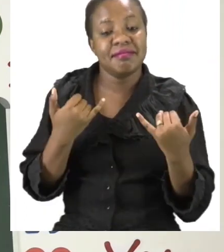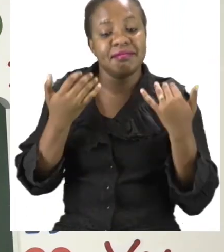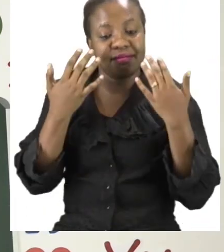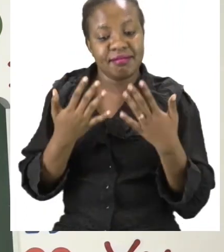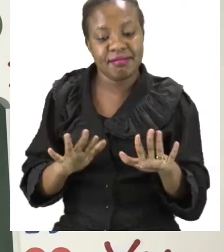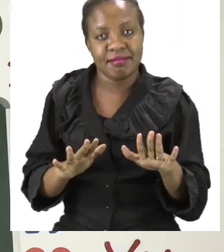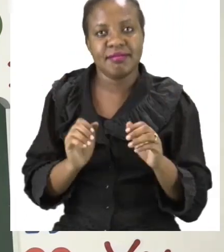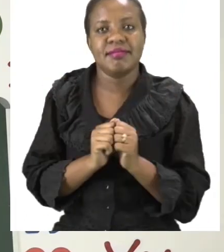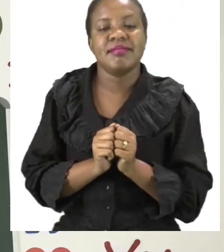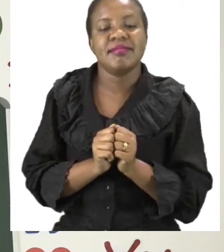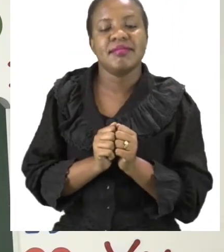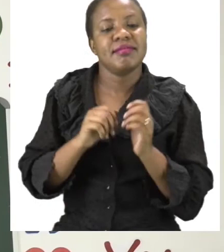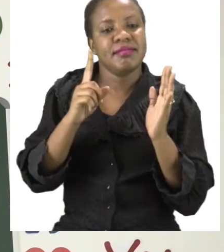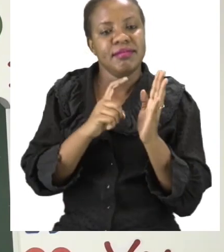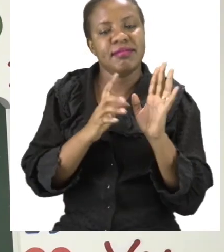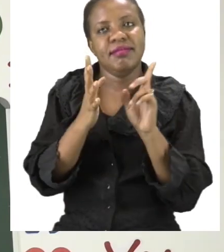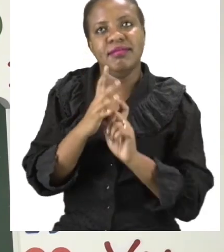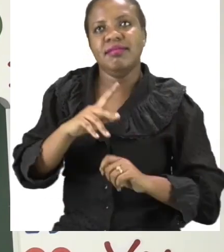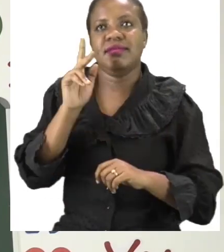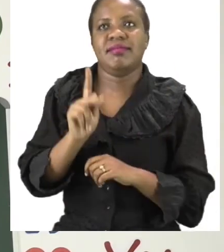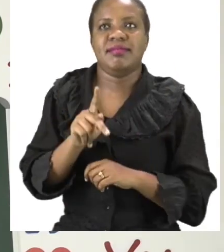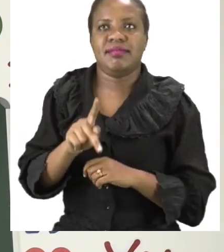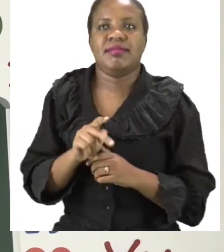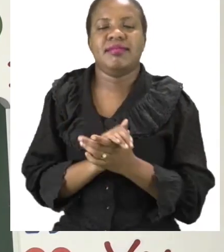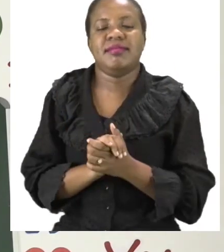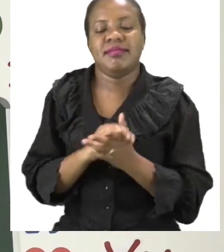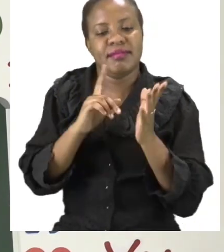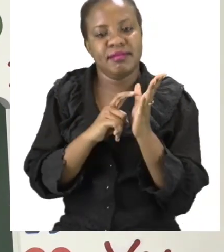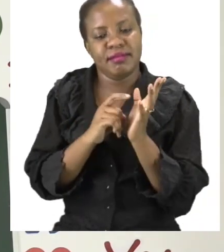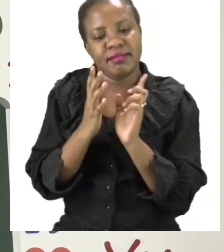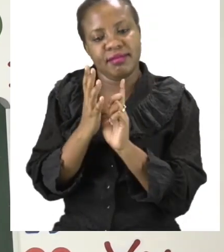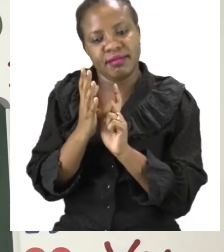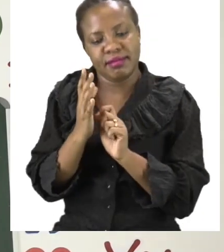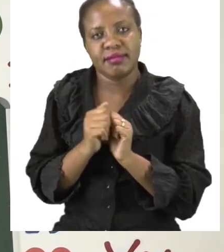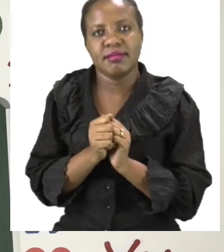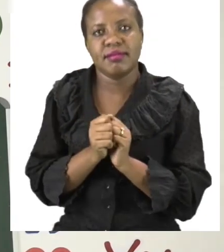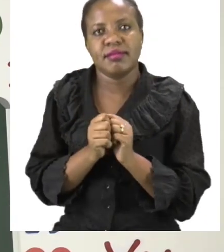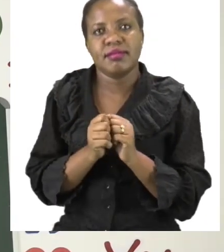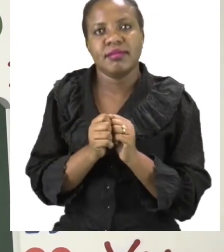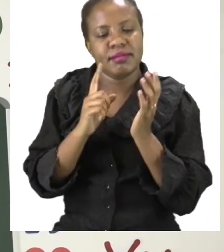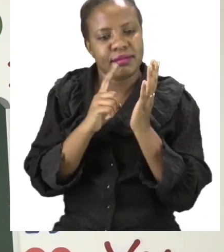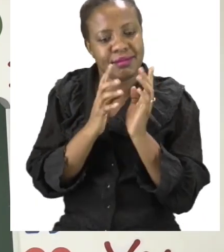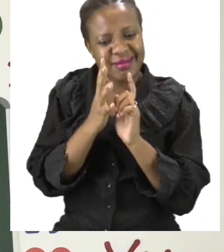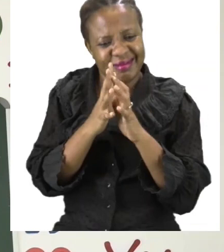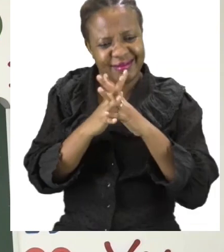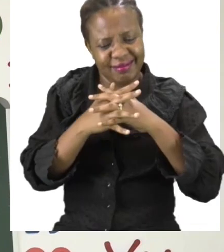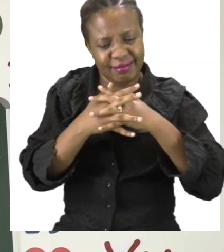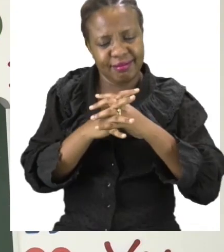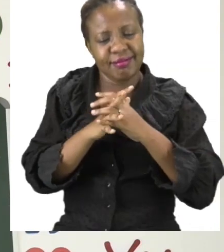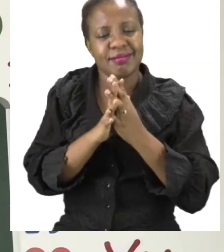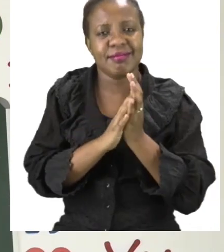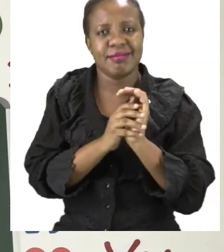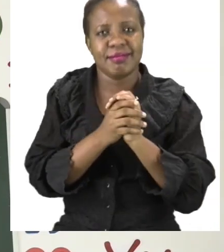time to sanitize. Now when we sanitize, we need to make sure that we sanitize our hands properly. So